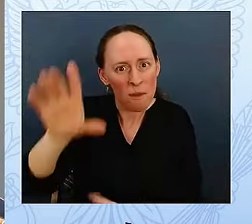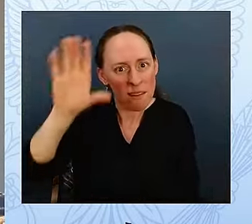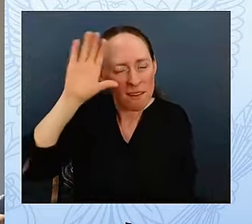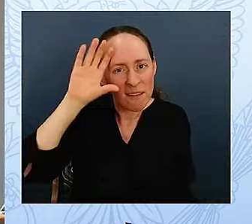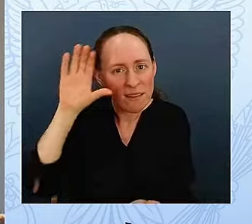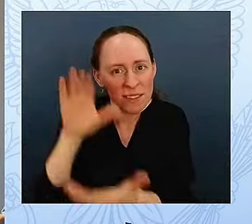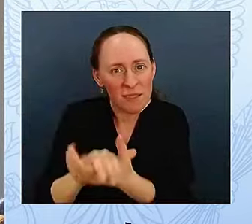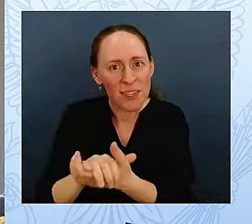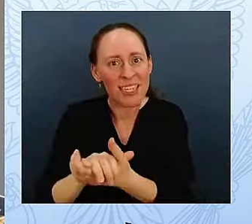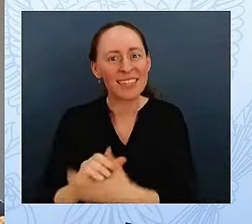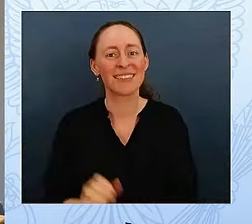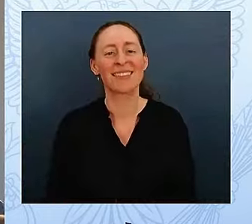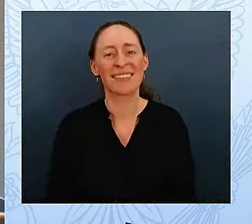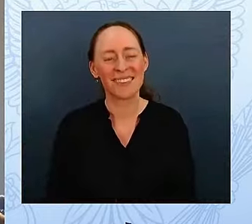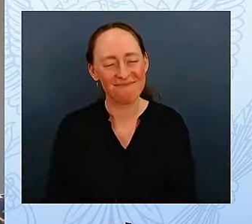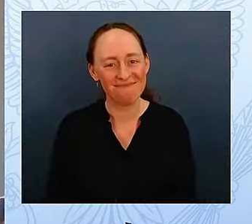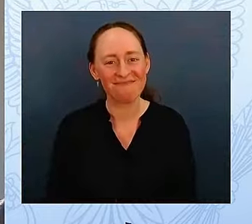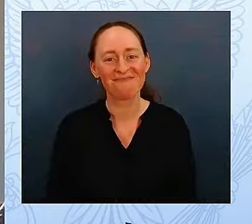she votes for.